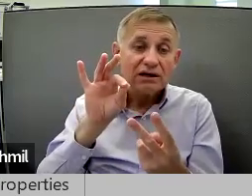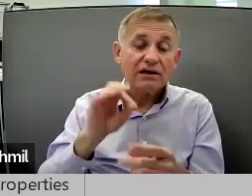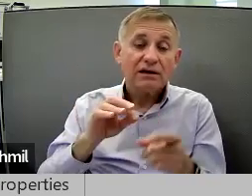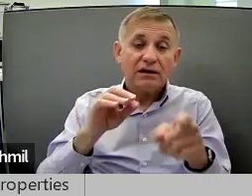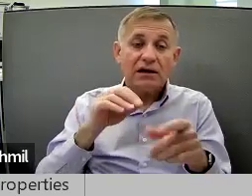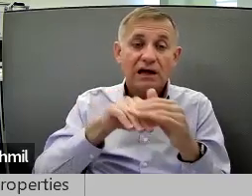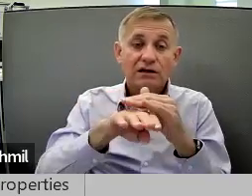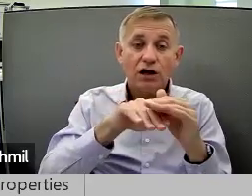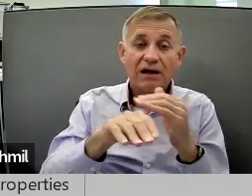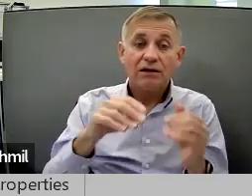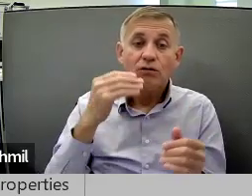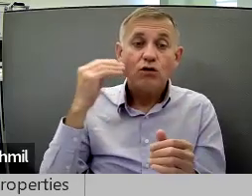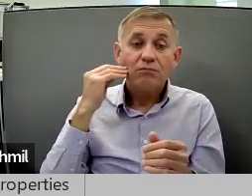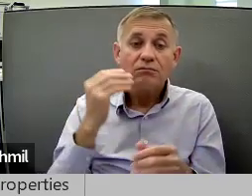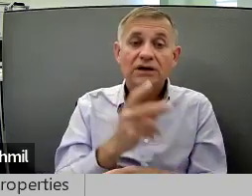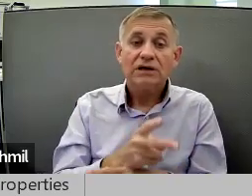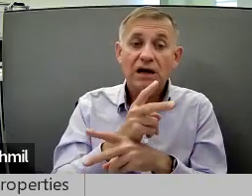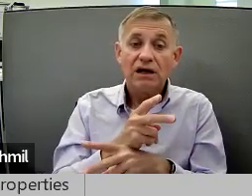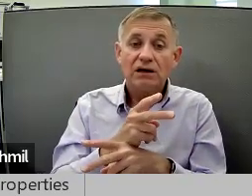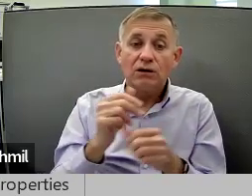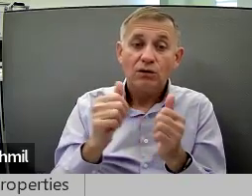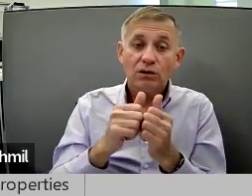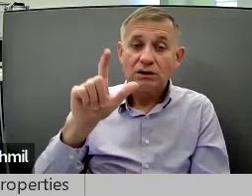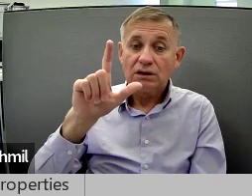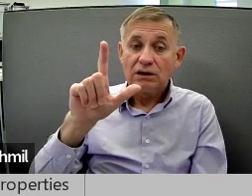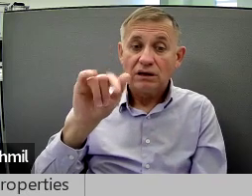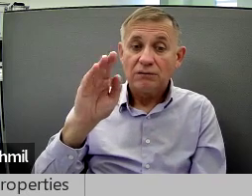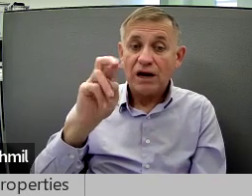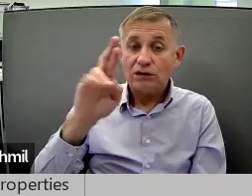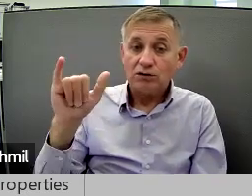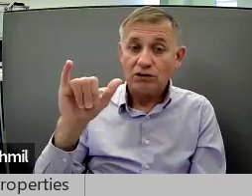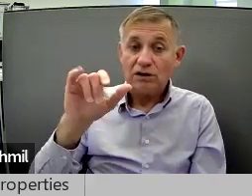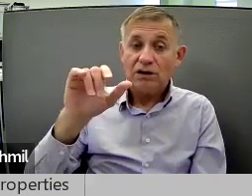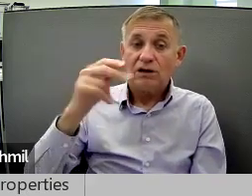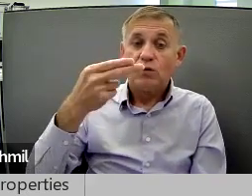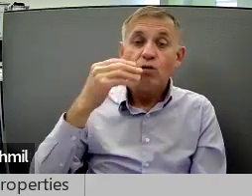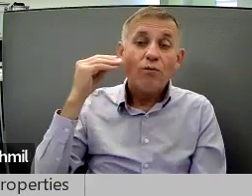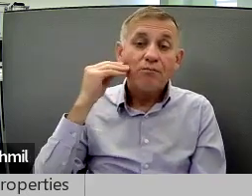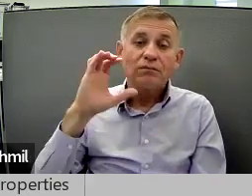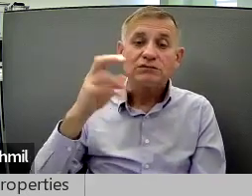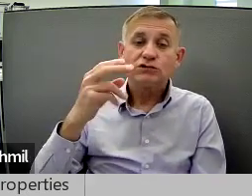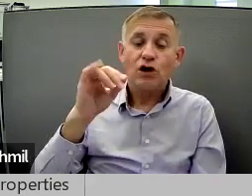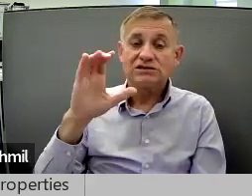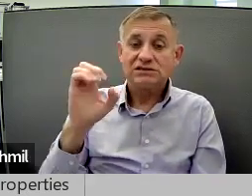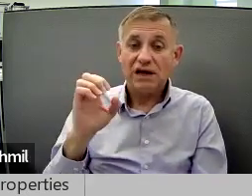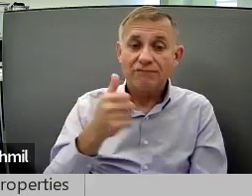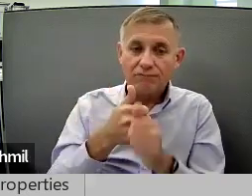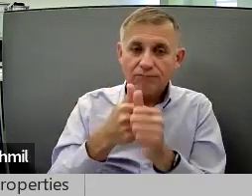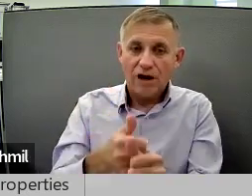Choices. To enroll in home care with Liberty Home Choices.